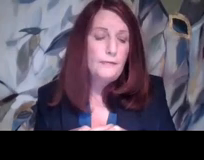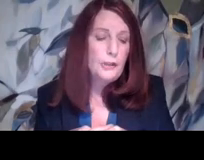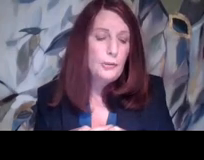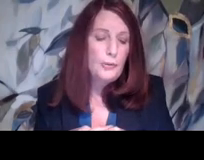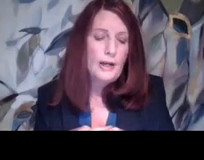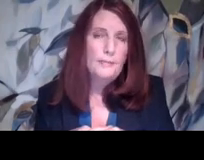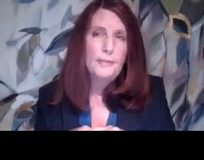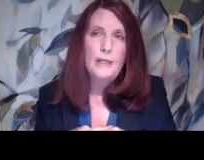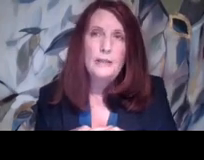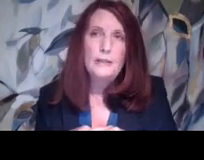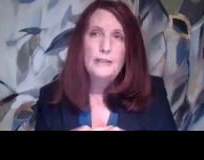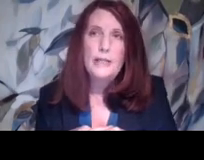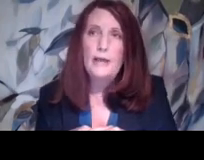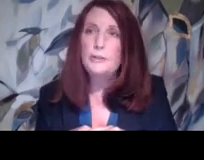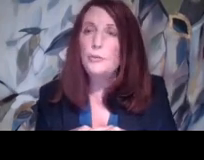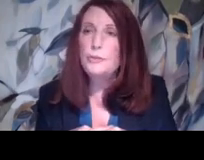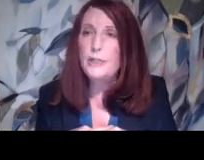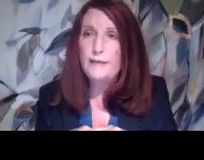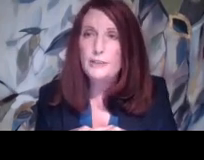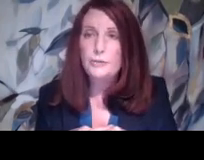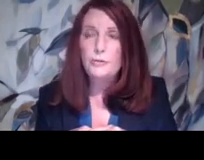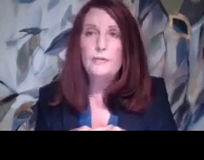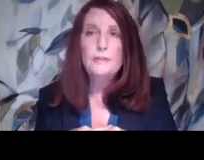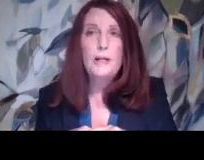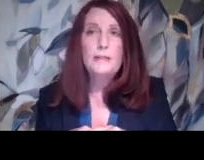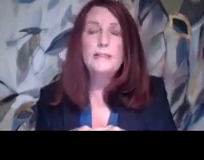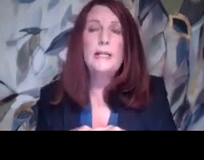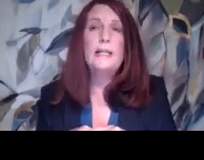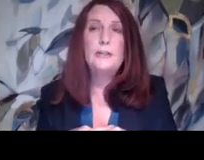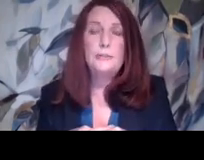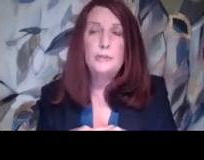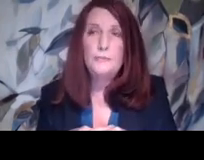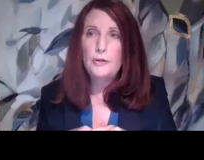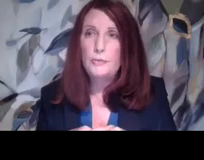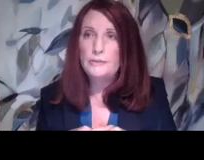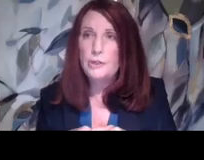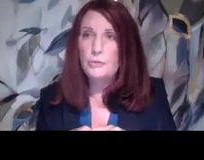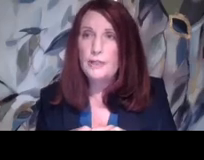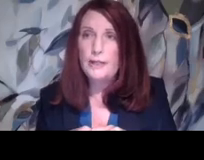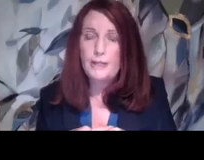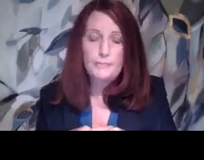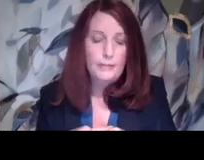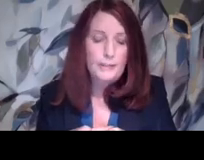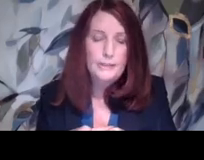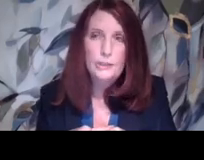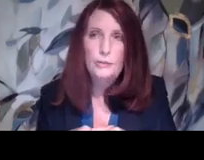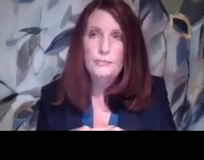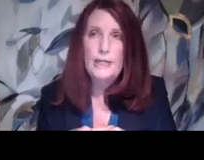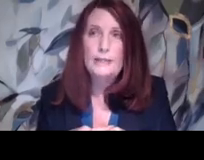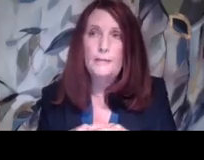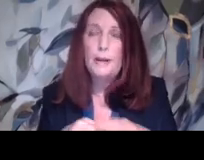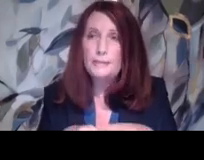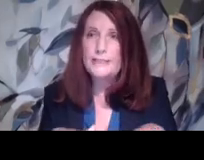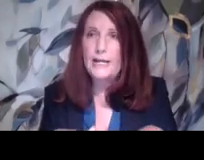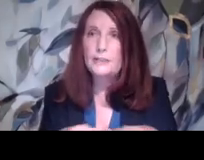But if you, every school should have an internal grievance policy and that should be very well known. And made public to